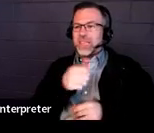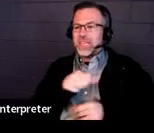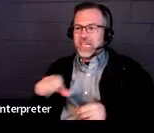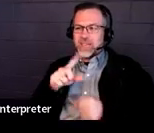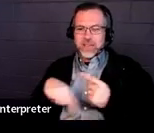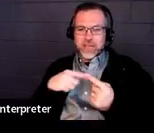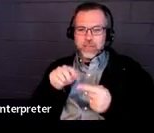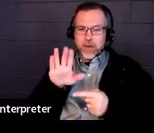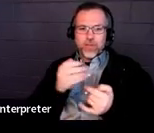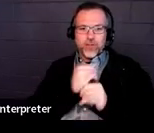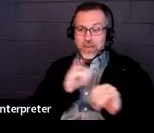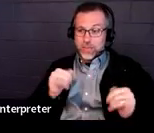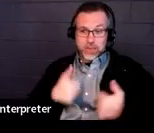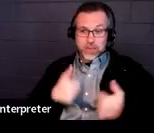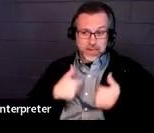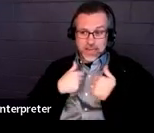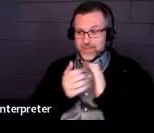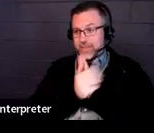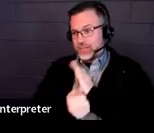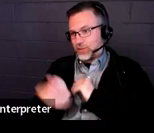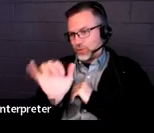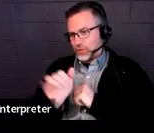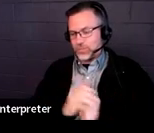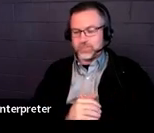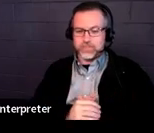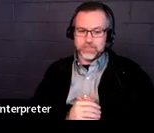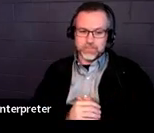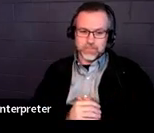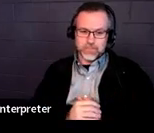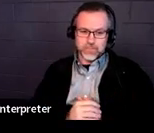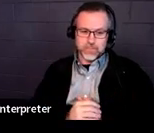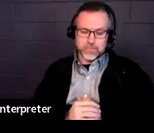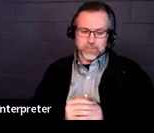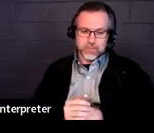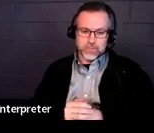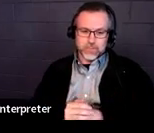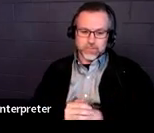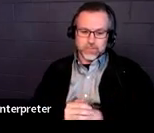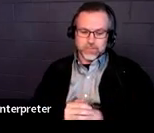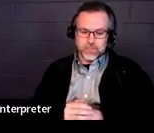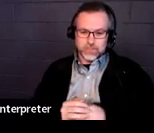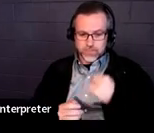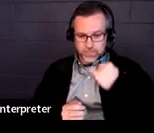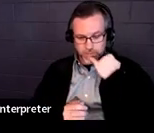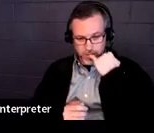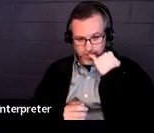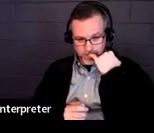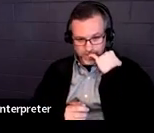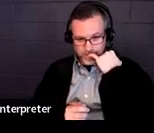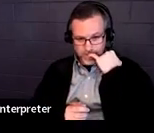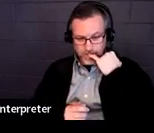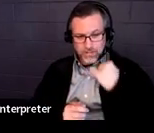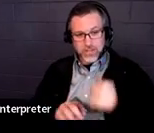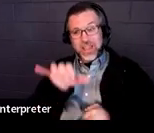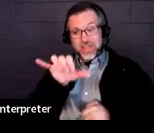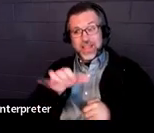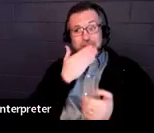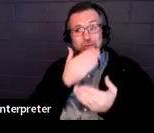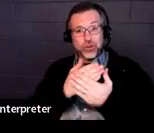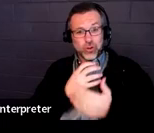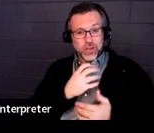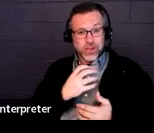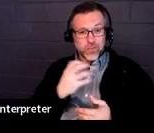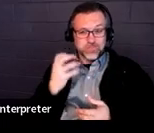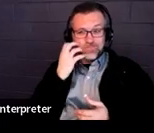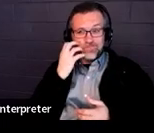independent living skills could go here also. So this is just a pretty extensive list. But as